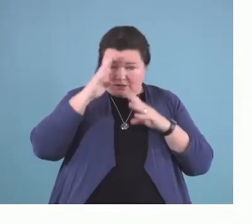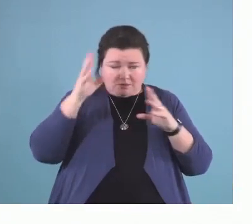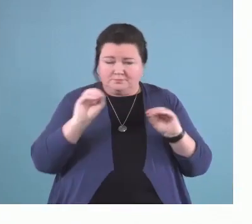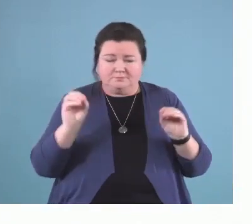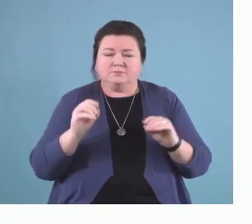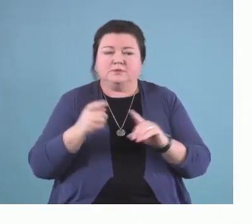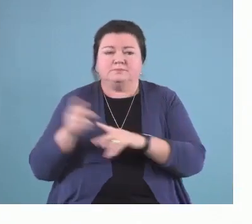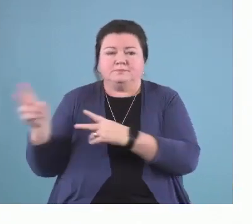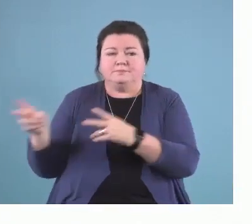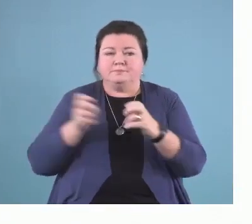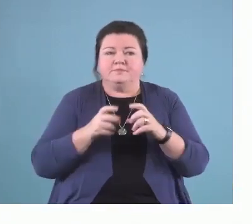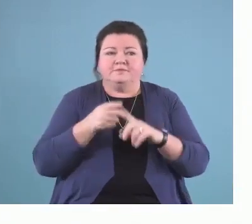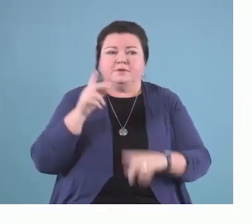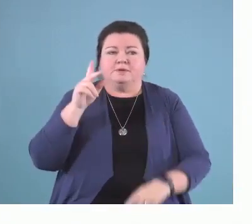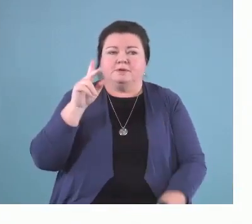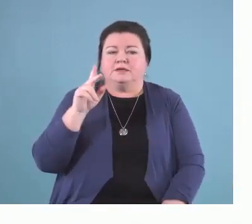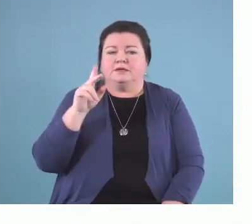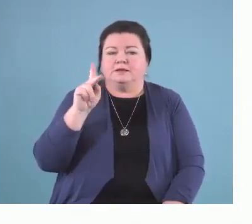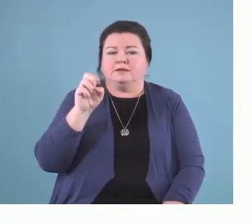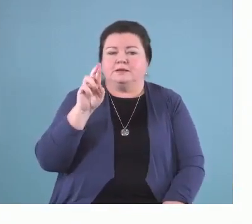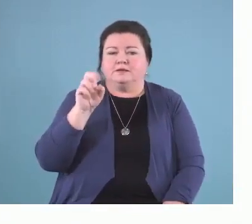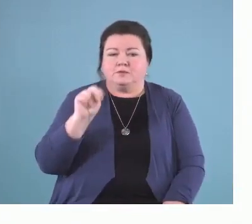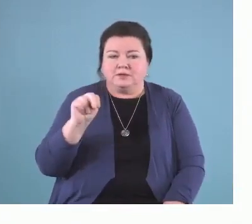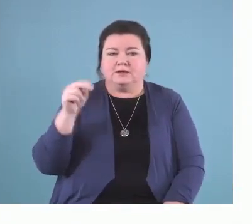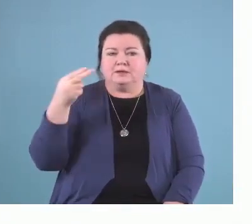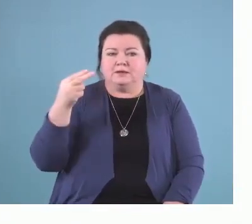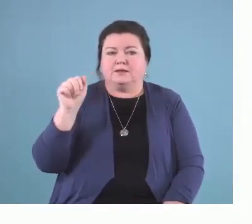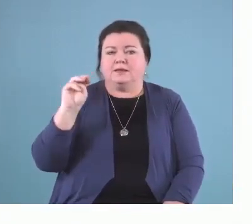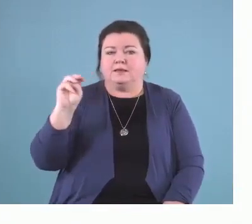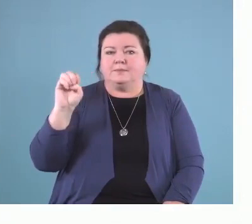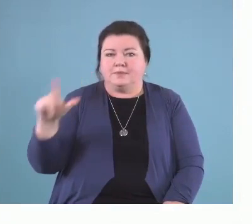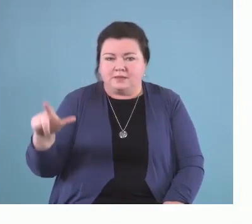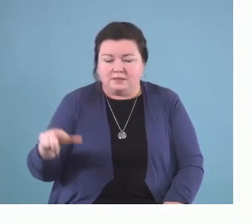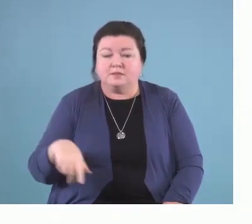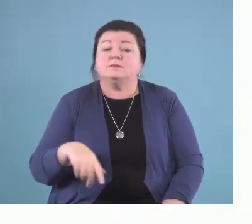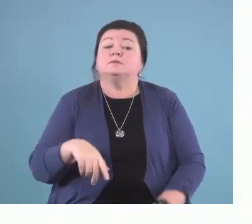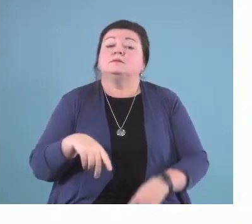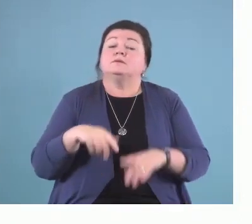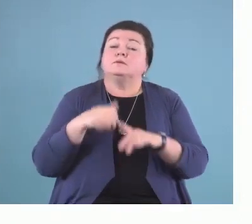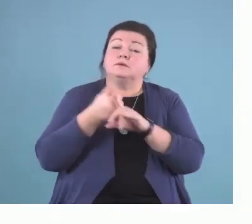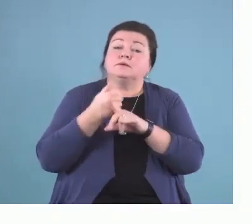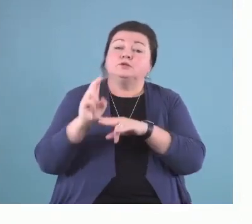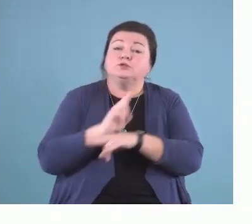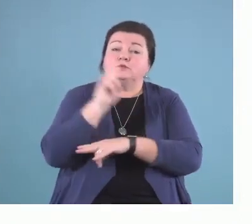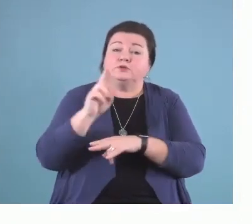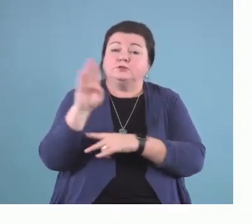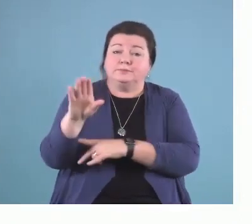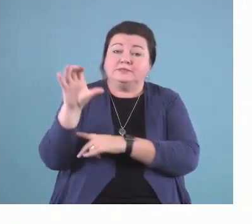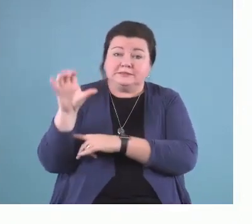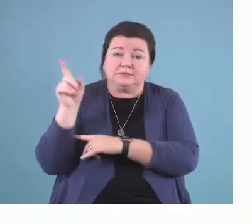Hamill. It's called Karen Wally Hamill, and she's at the University of British Columbia.